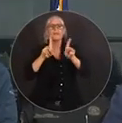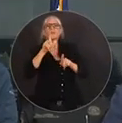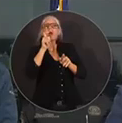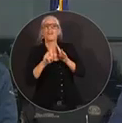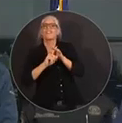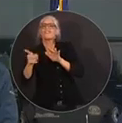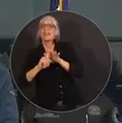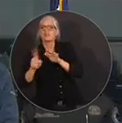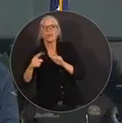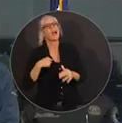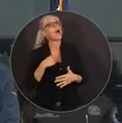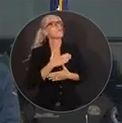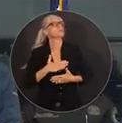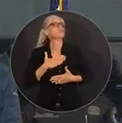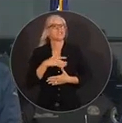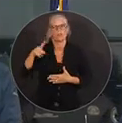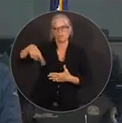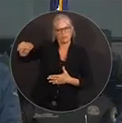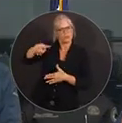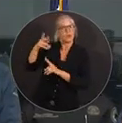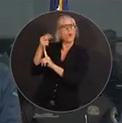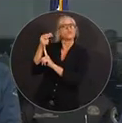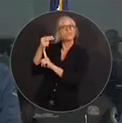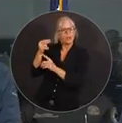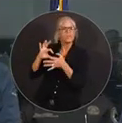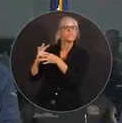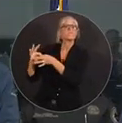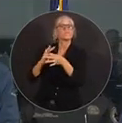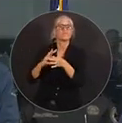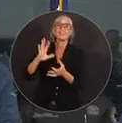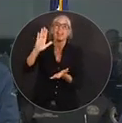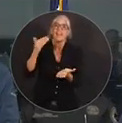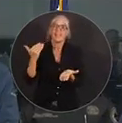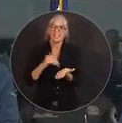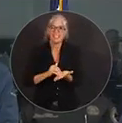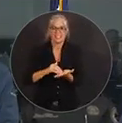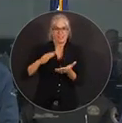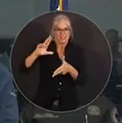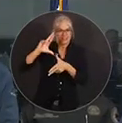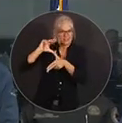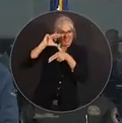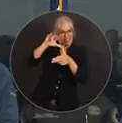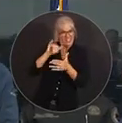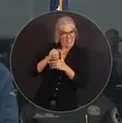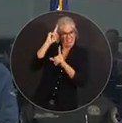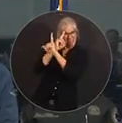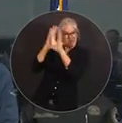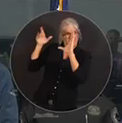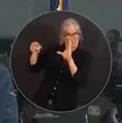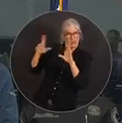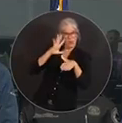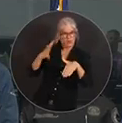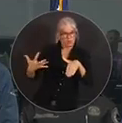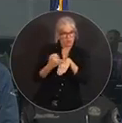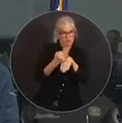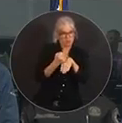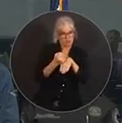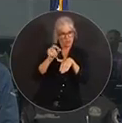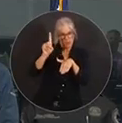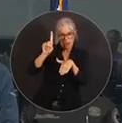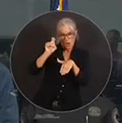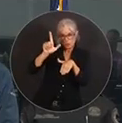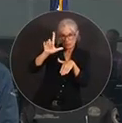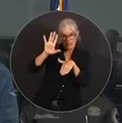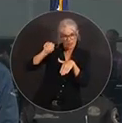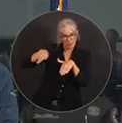you doing that. And again, having a storm that, I mean, it's projected to make landfall about 125-mile-an-hour winds,